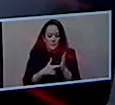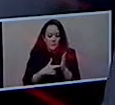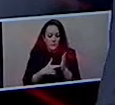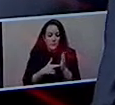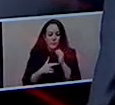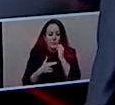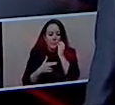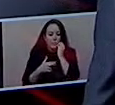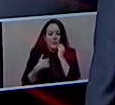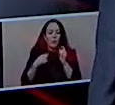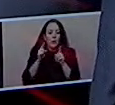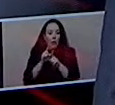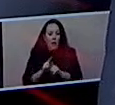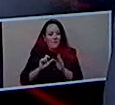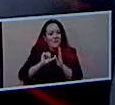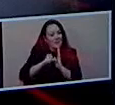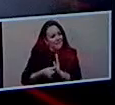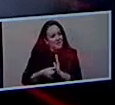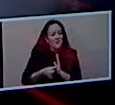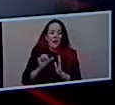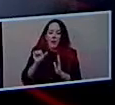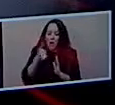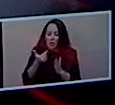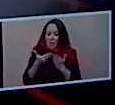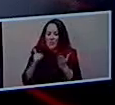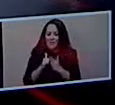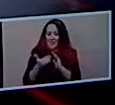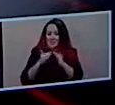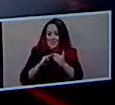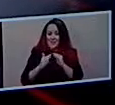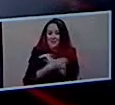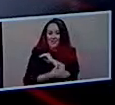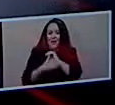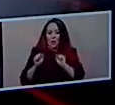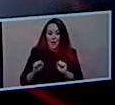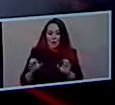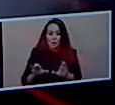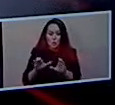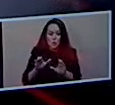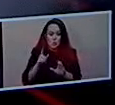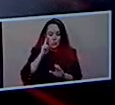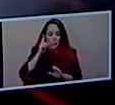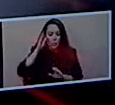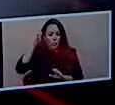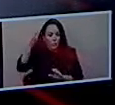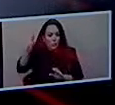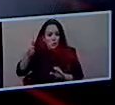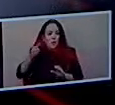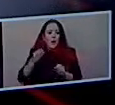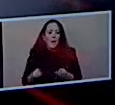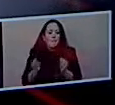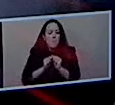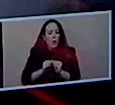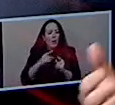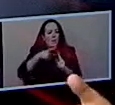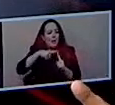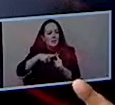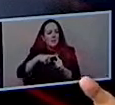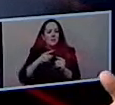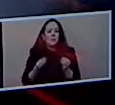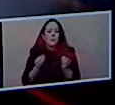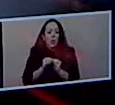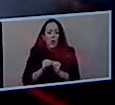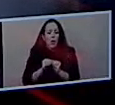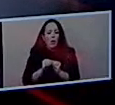them is not operational. 236 bodies currently at the morgues right now, and they are talking about that new facility, essentially a large